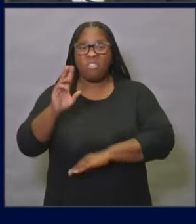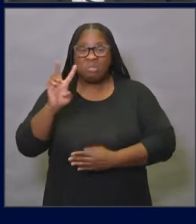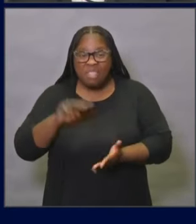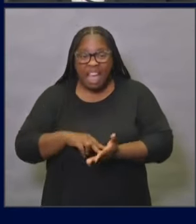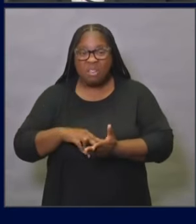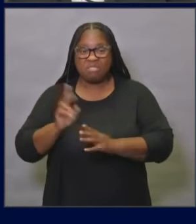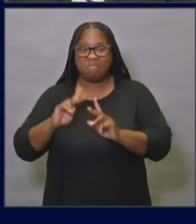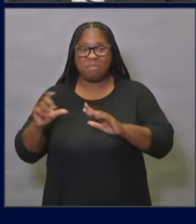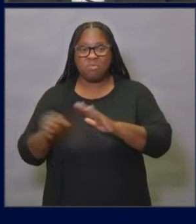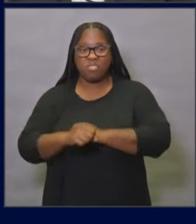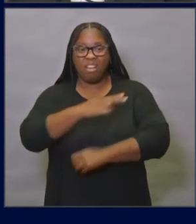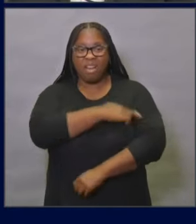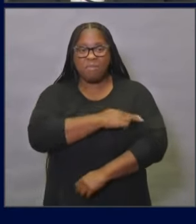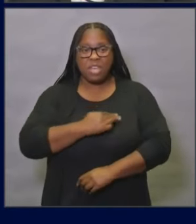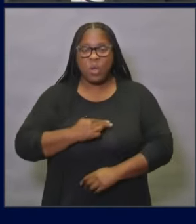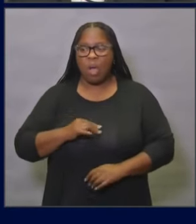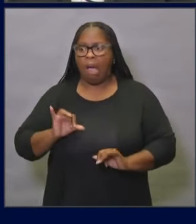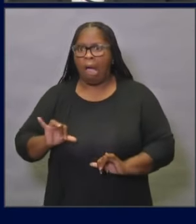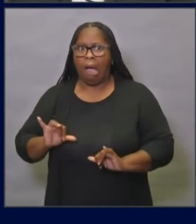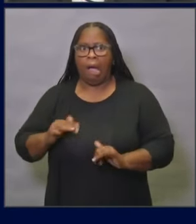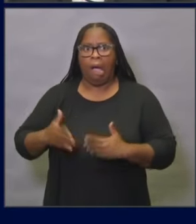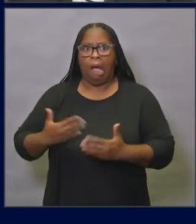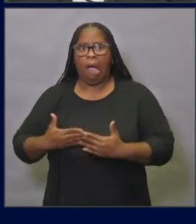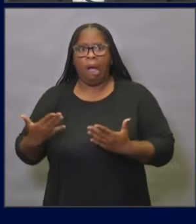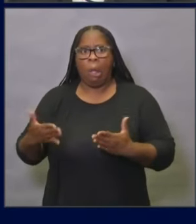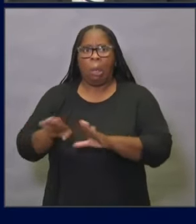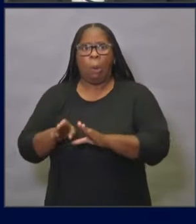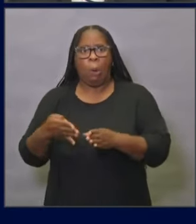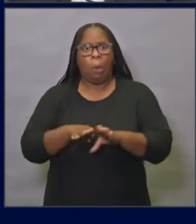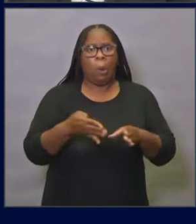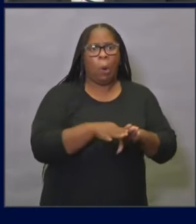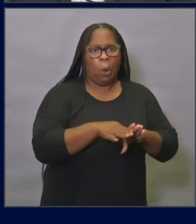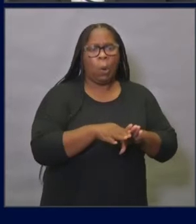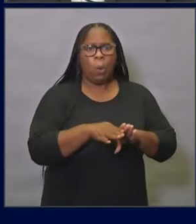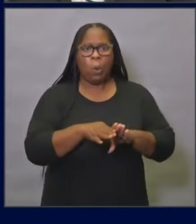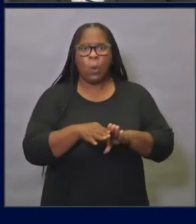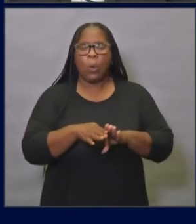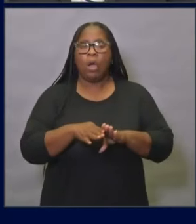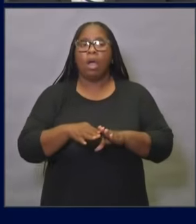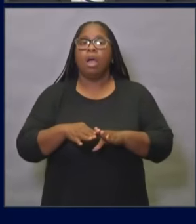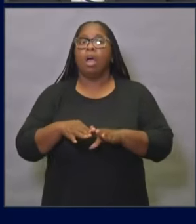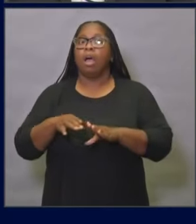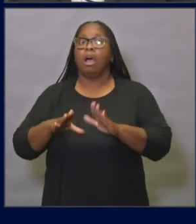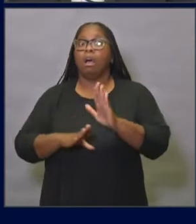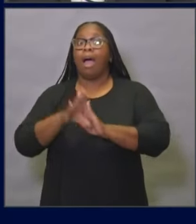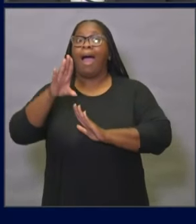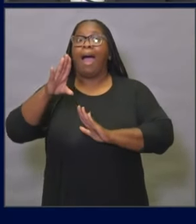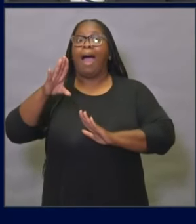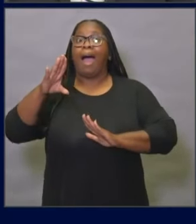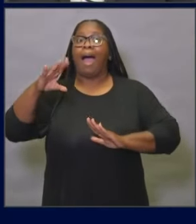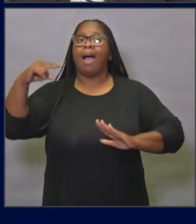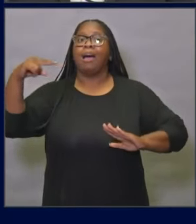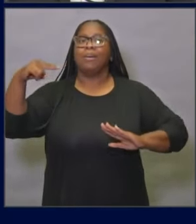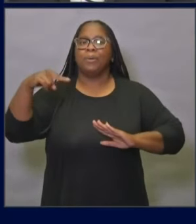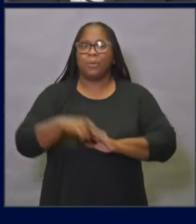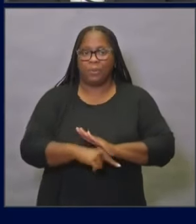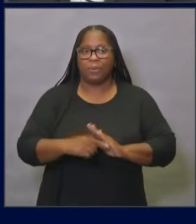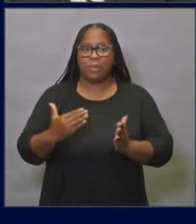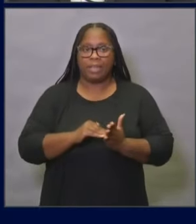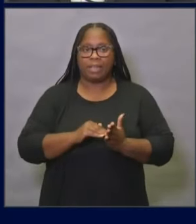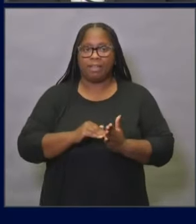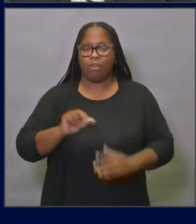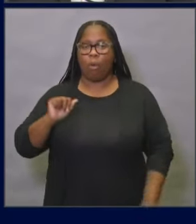Fortunately, with reclosing and improved compliance, this number also returned to early June levels. On August